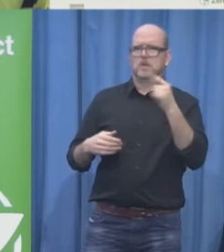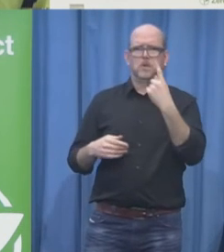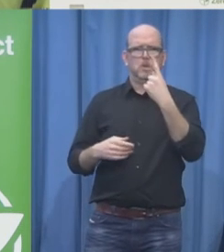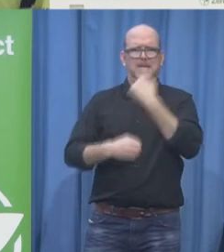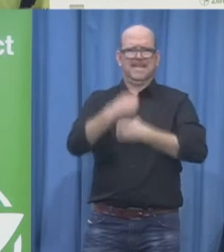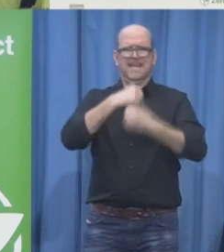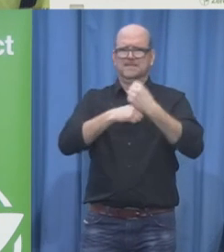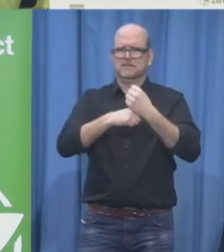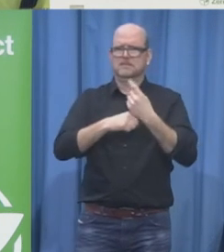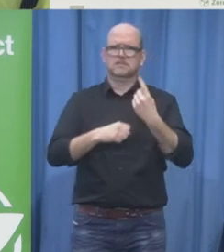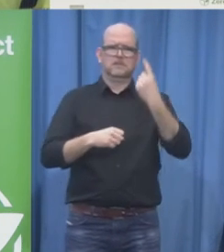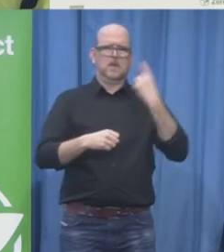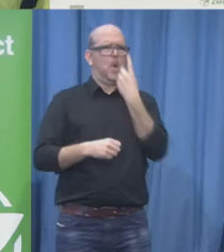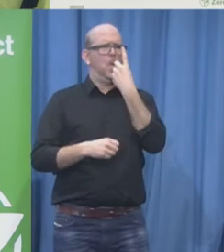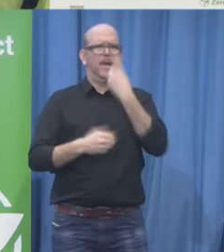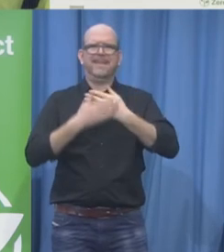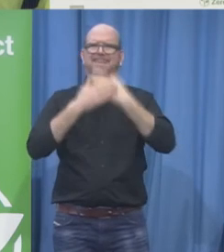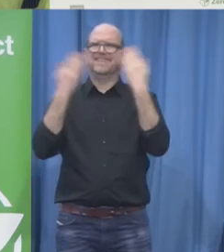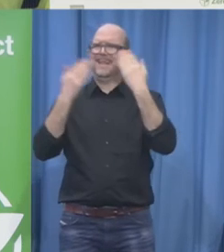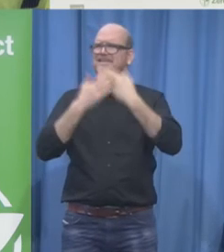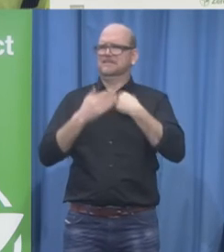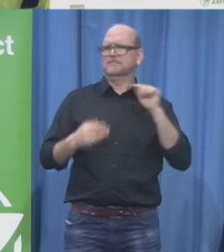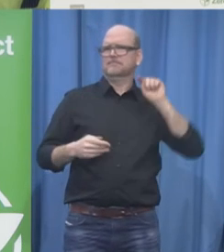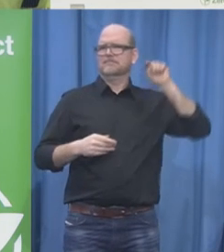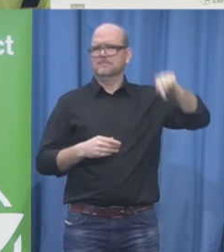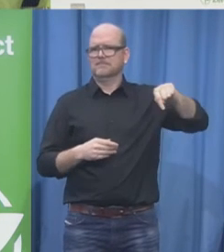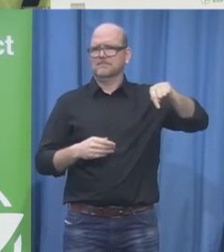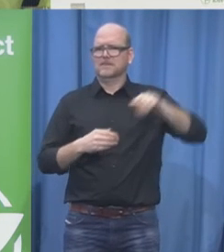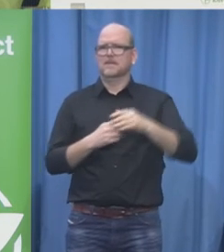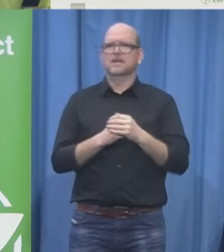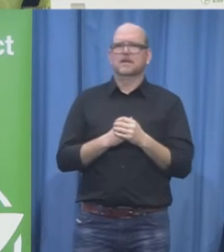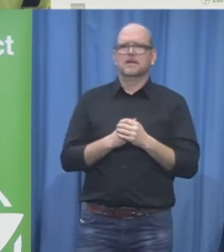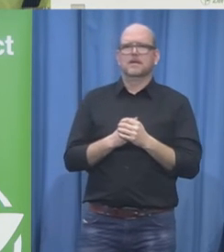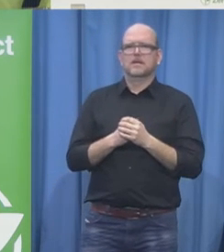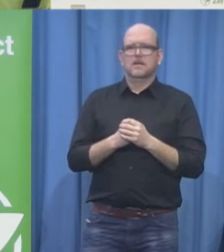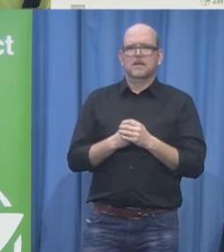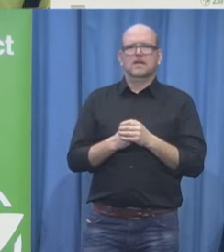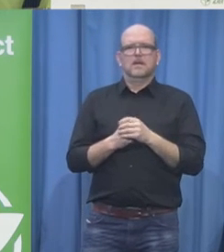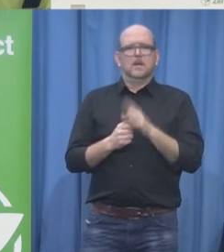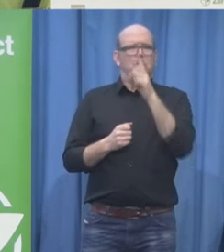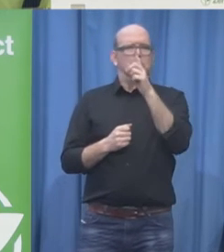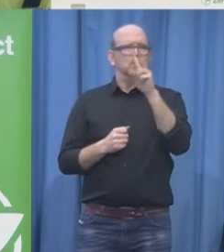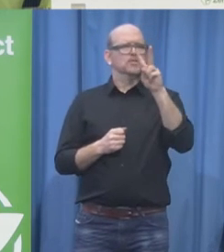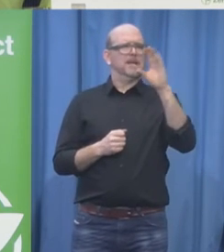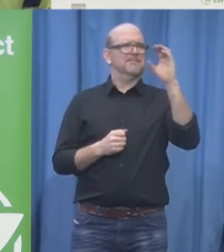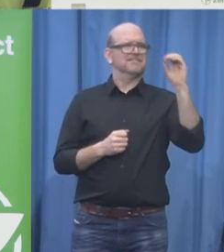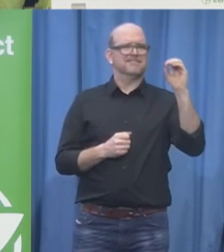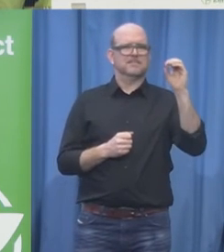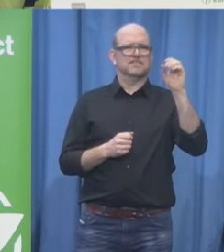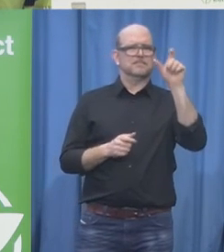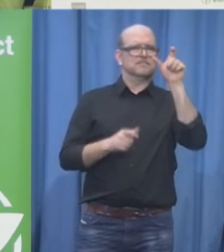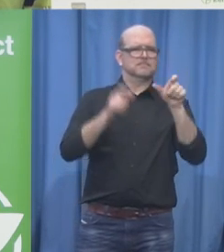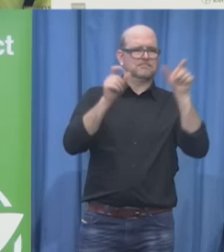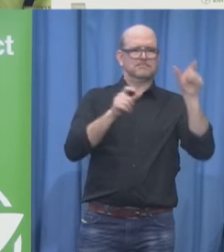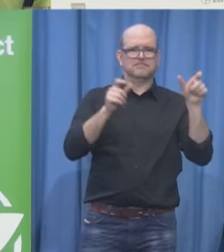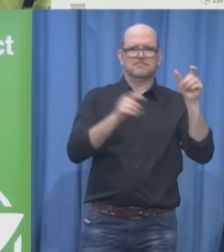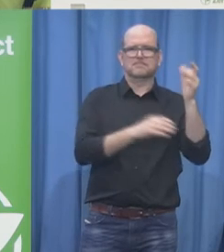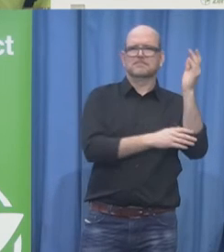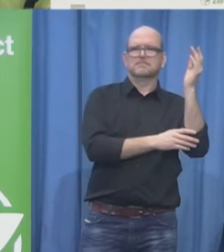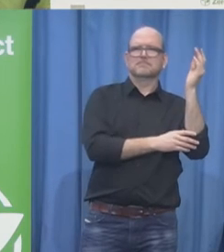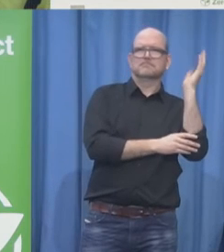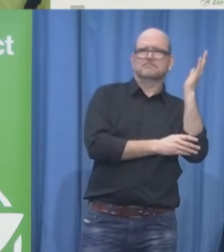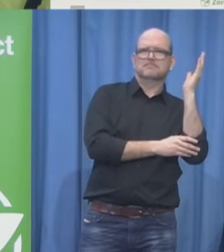participants this year 500 participants will participate and the conference